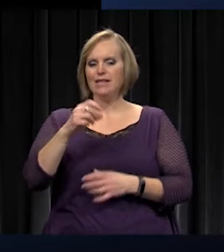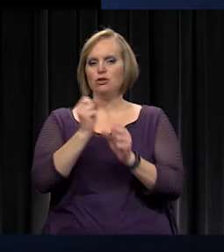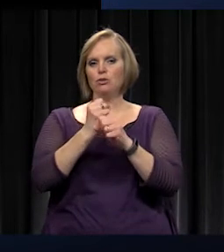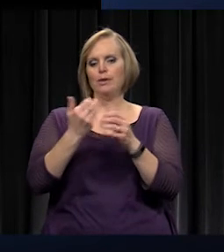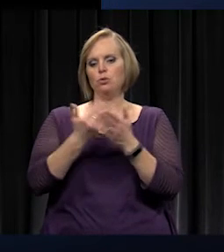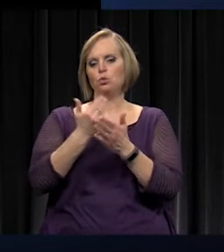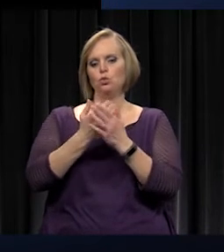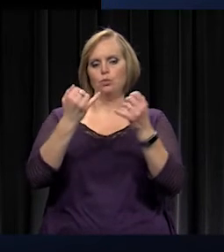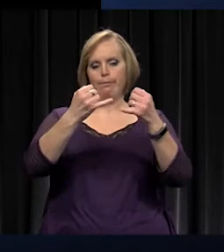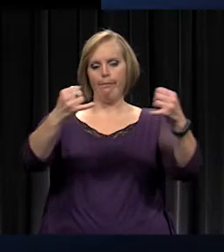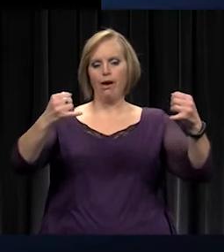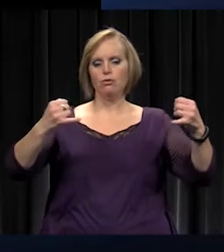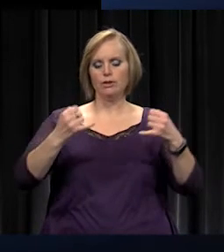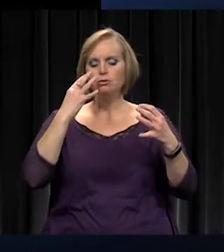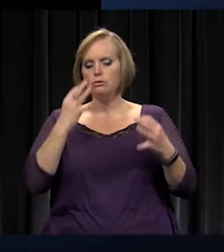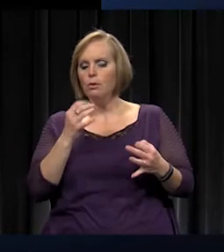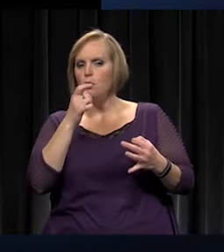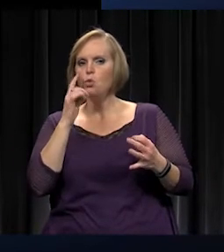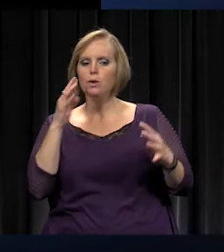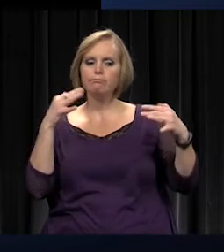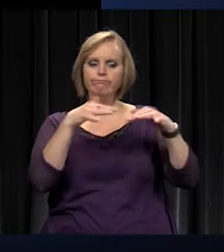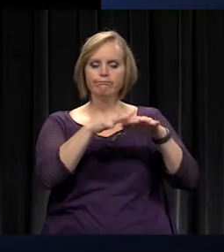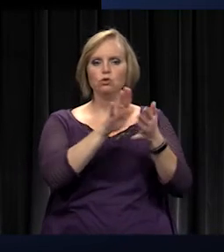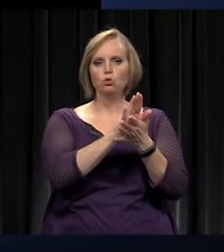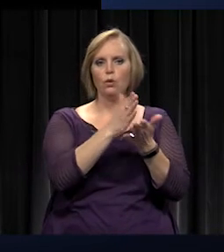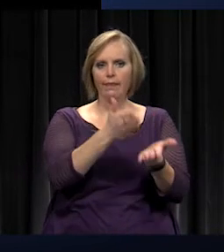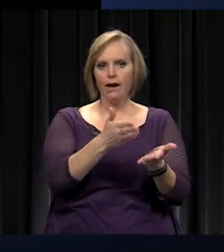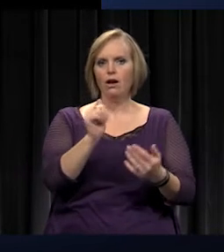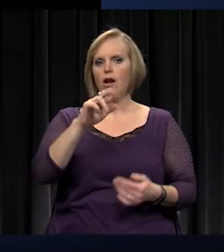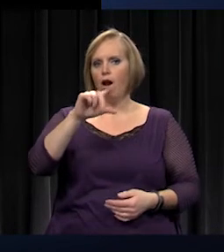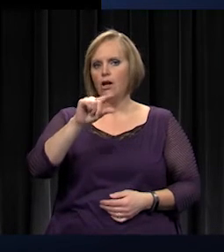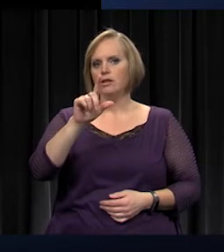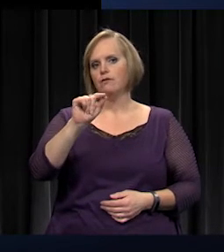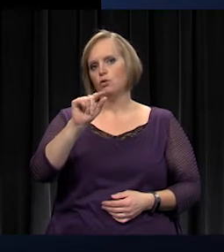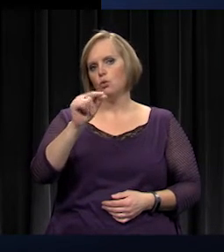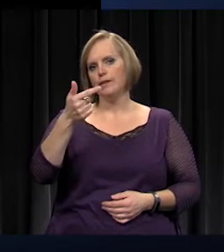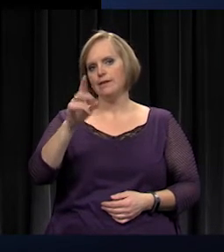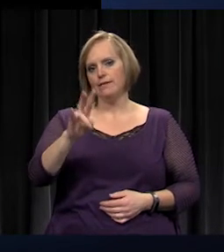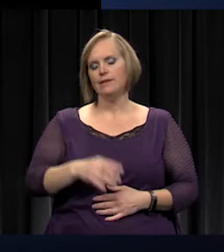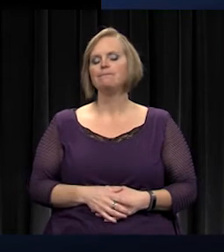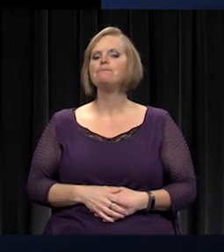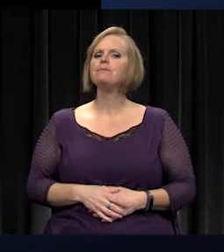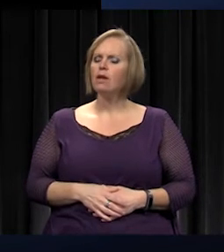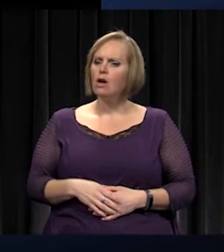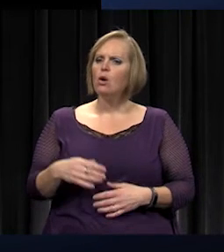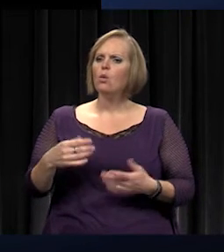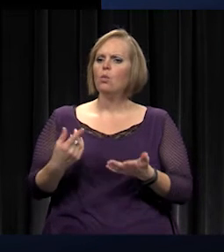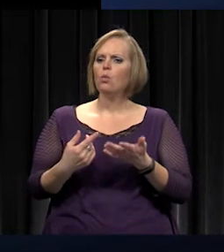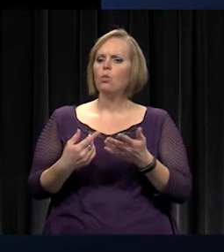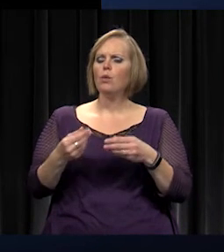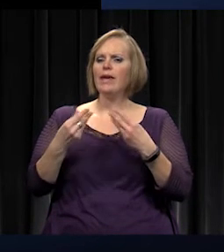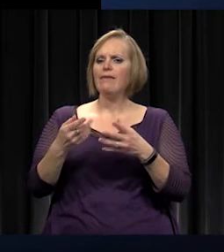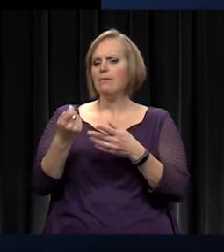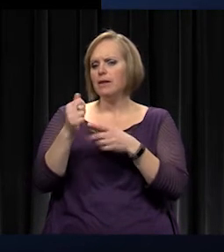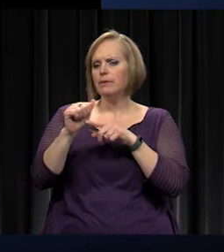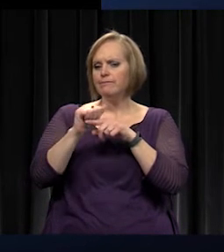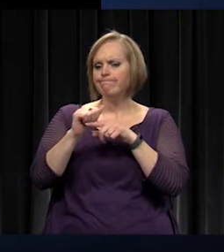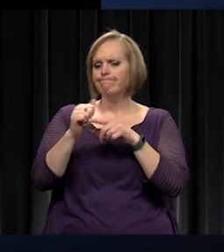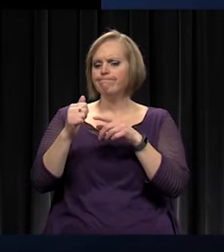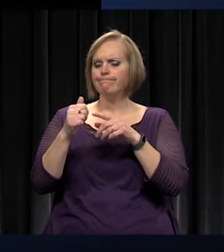that will attend there in August of 2017. And we took them through a little exercise in how our district's grown